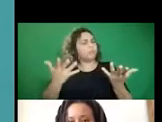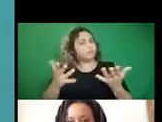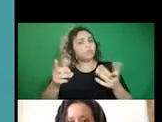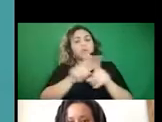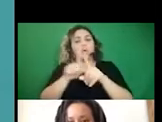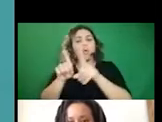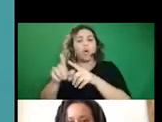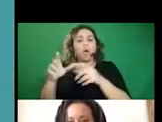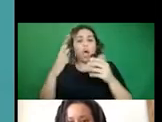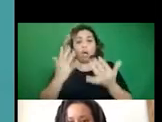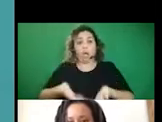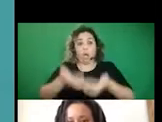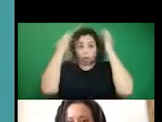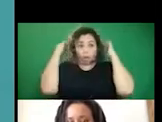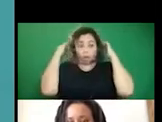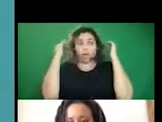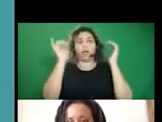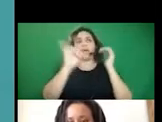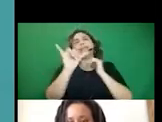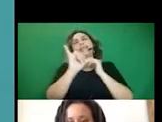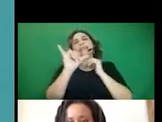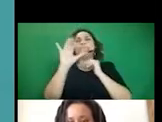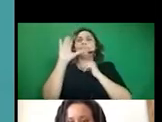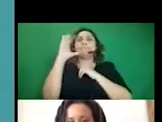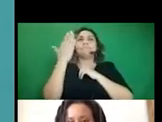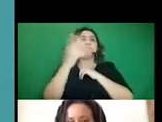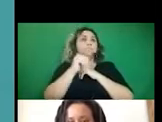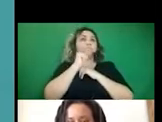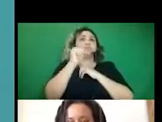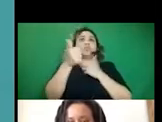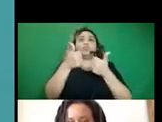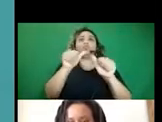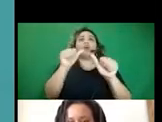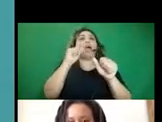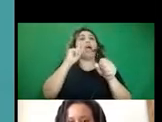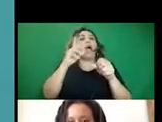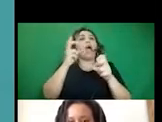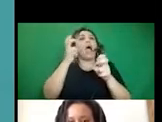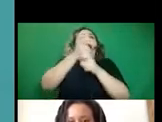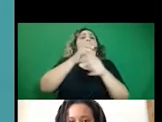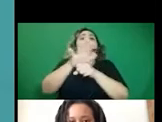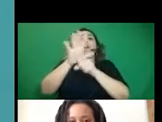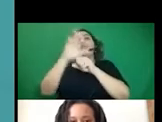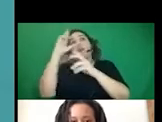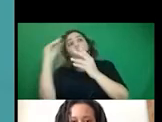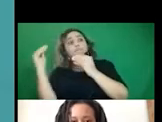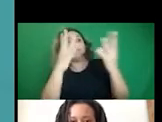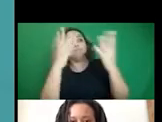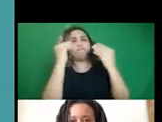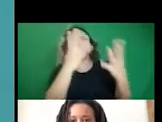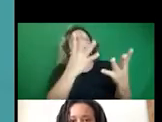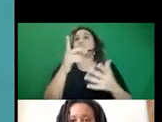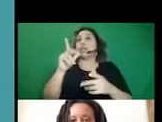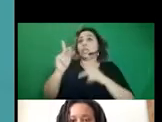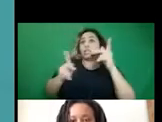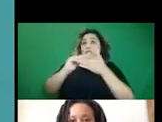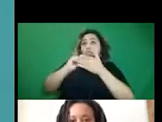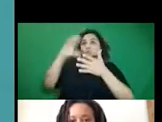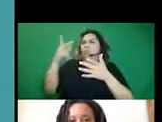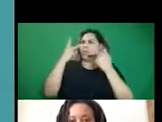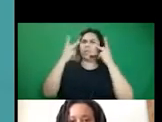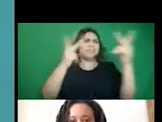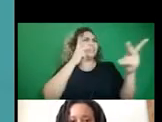this overwhelming sort of, they're not trying hard enough or they're not getting it, but I don't see the teachers